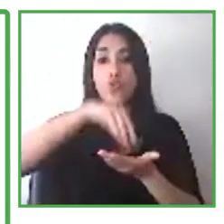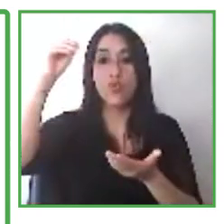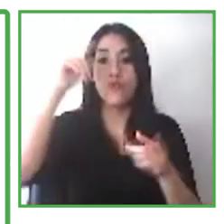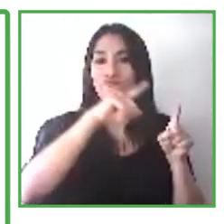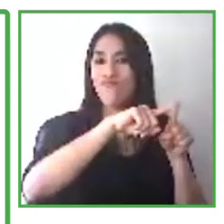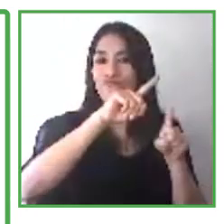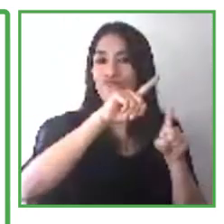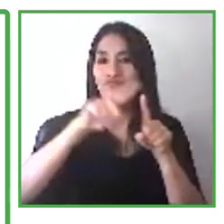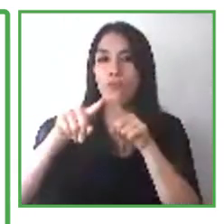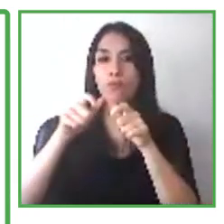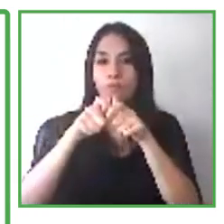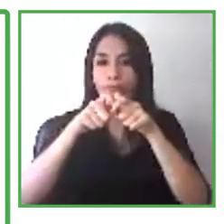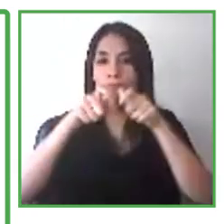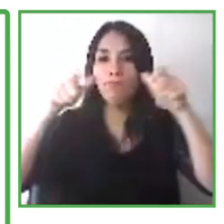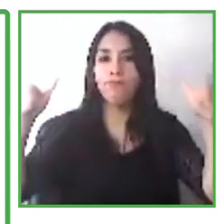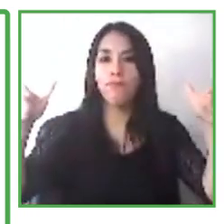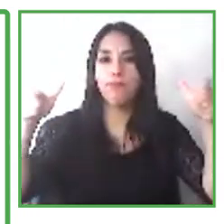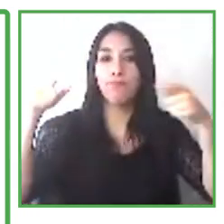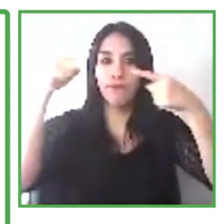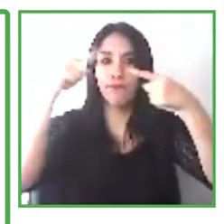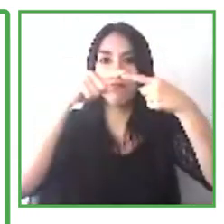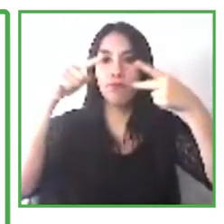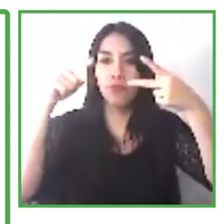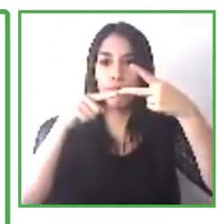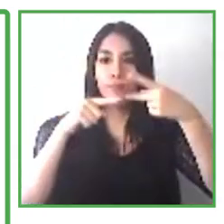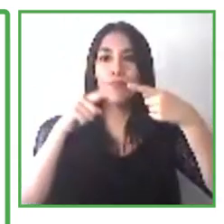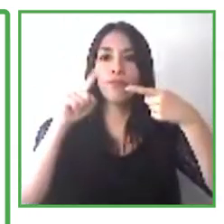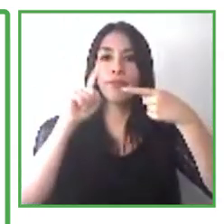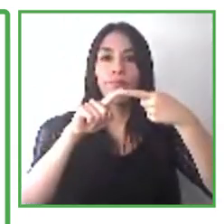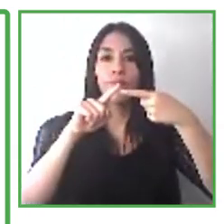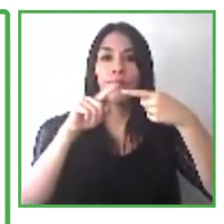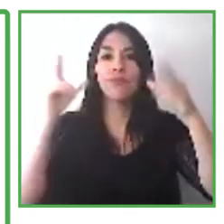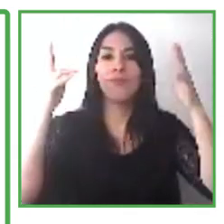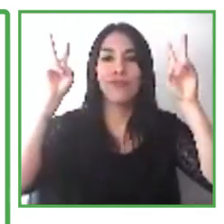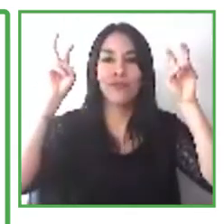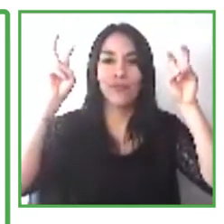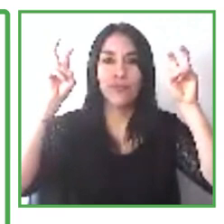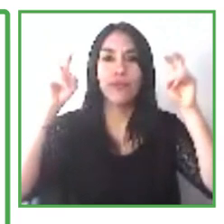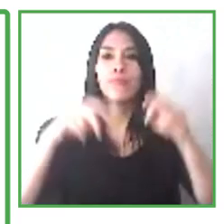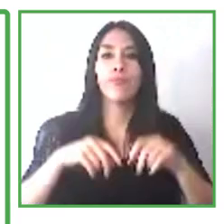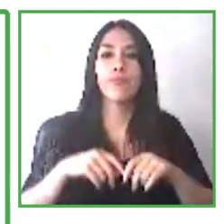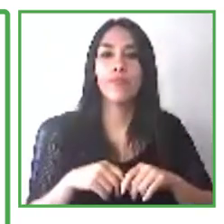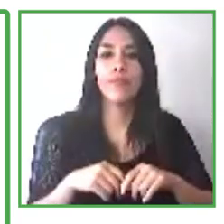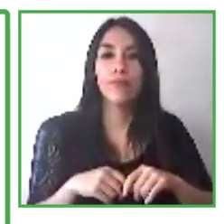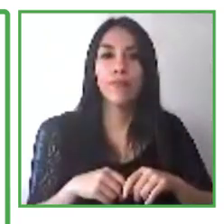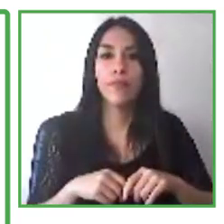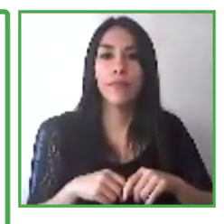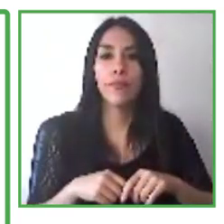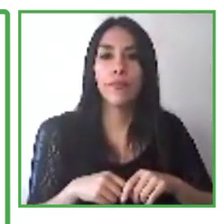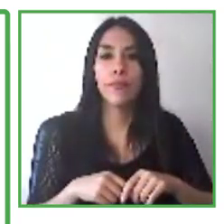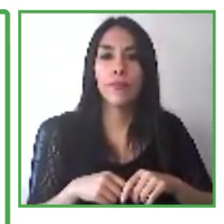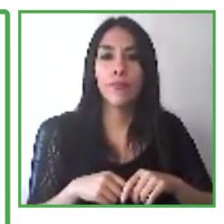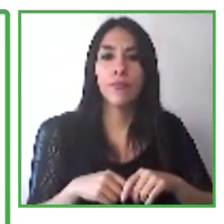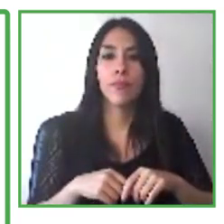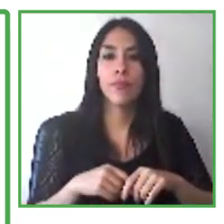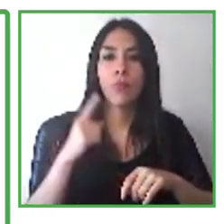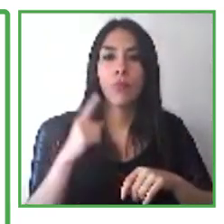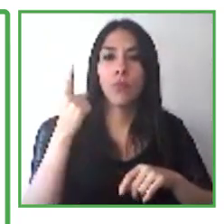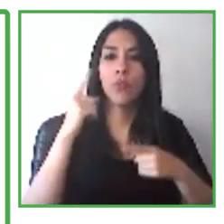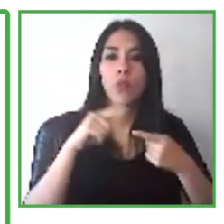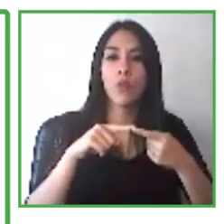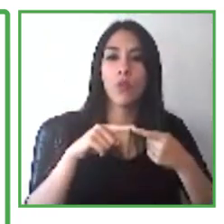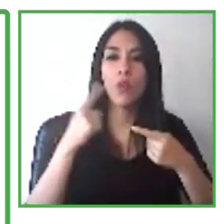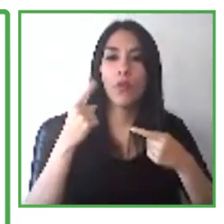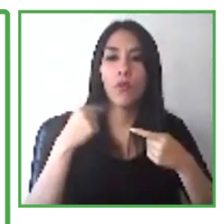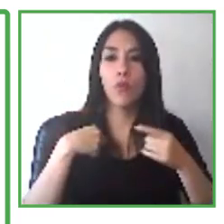2021, Boito Digis Park has been replicated in six countries, thanks to Microsoft philanthropy support. Brazil,